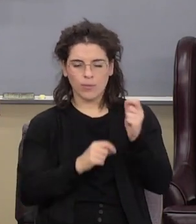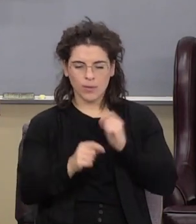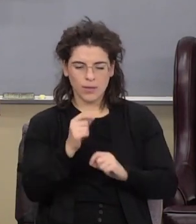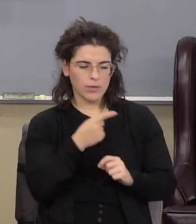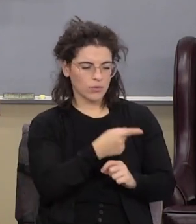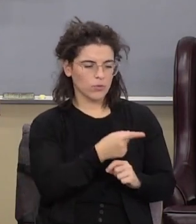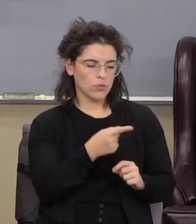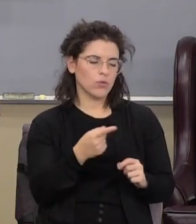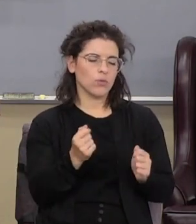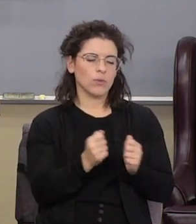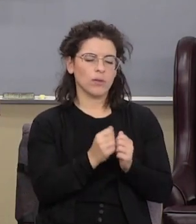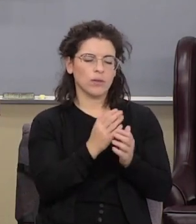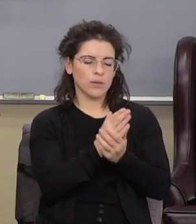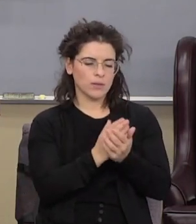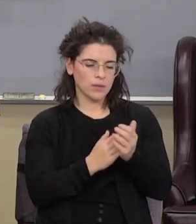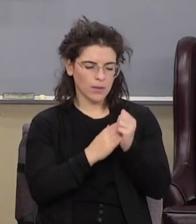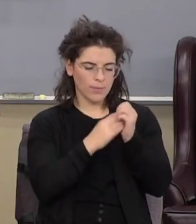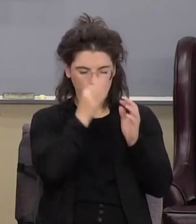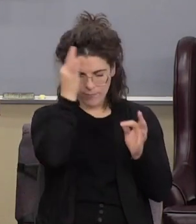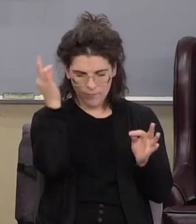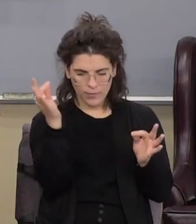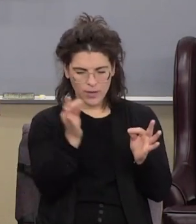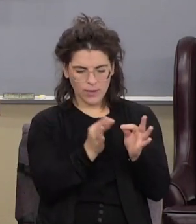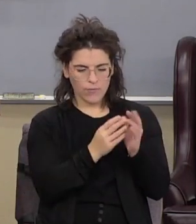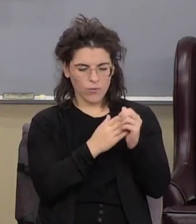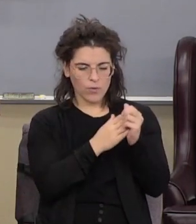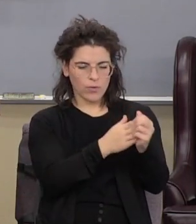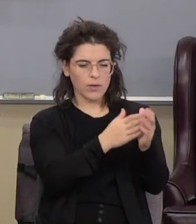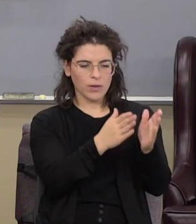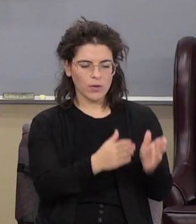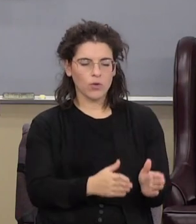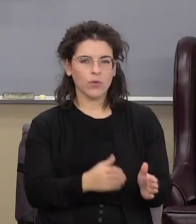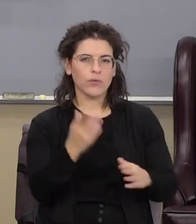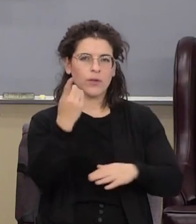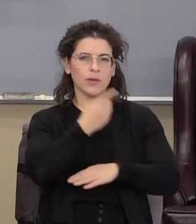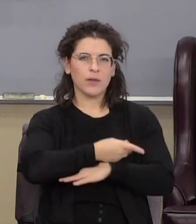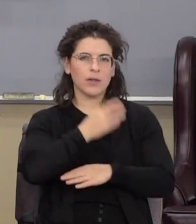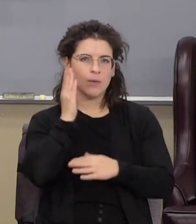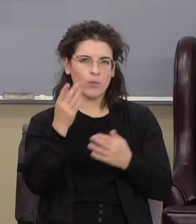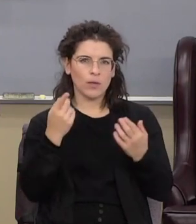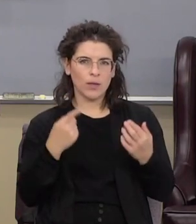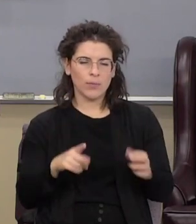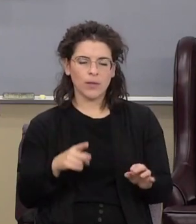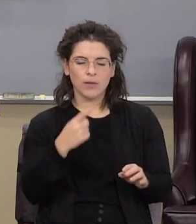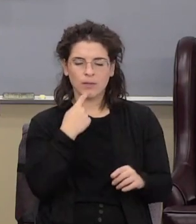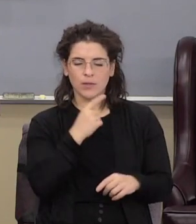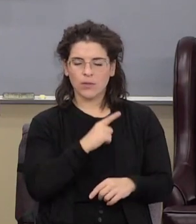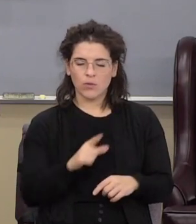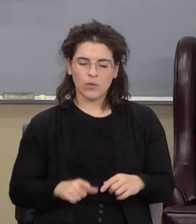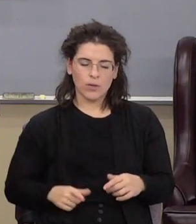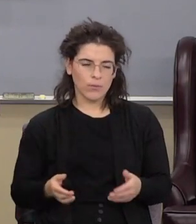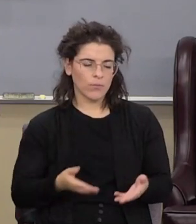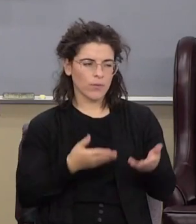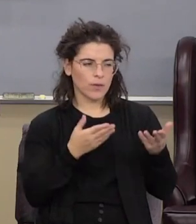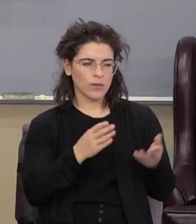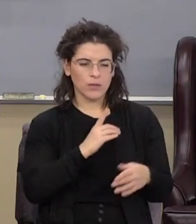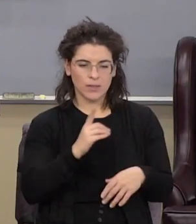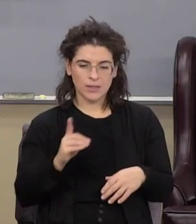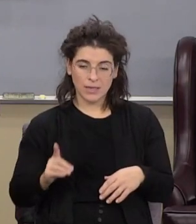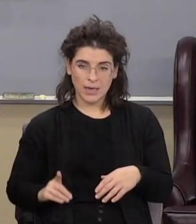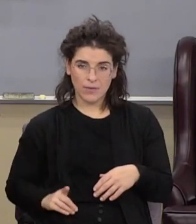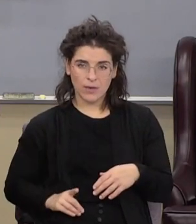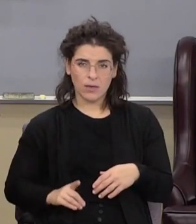faithful leaders behold the days come saith the Lord that I will raise unto David a righteous branch